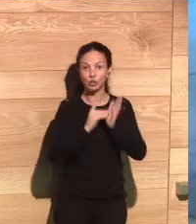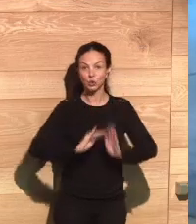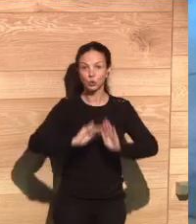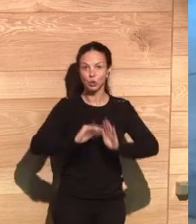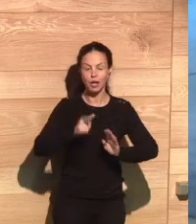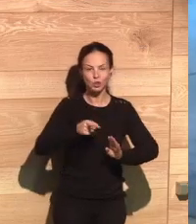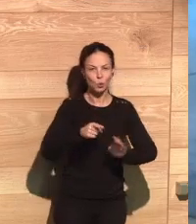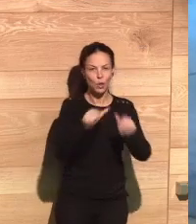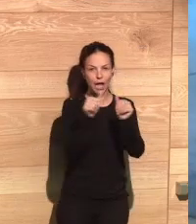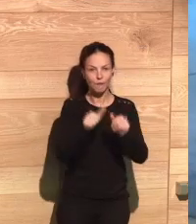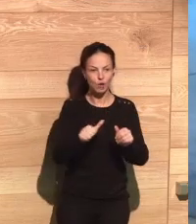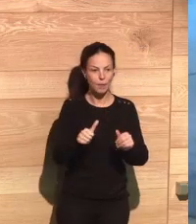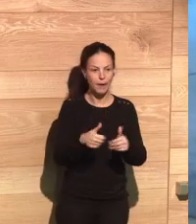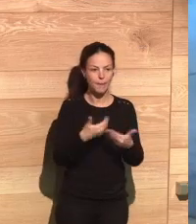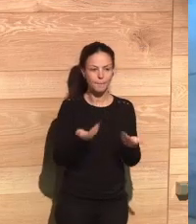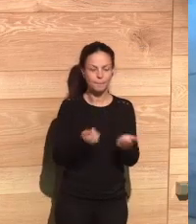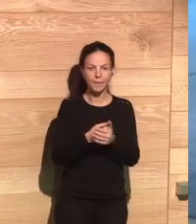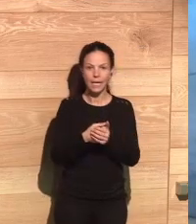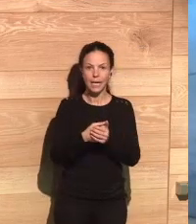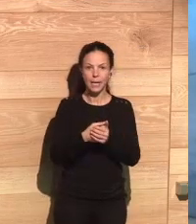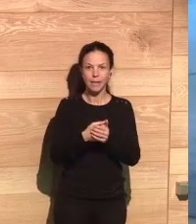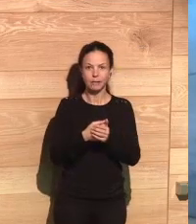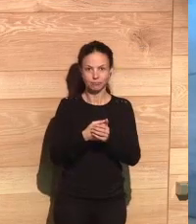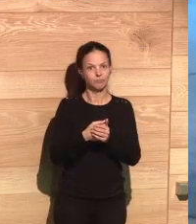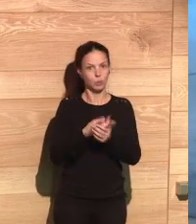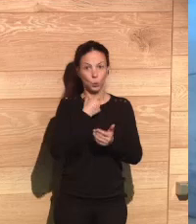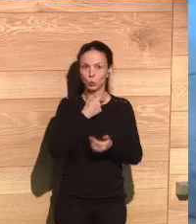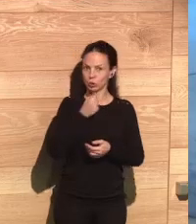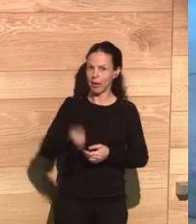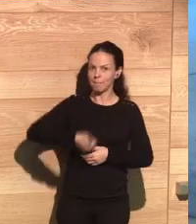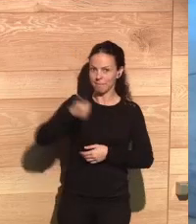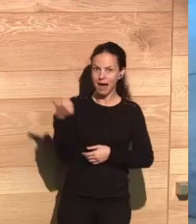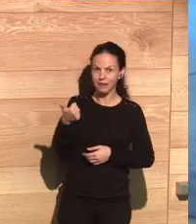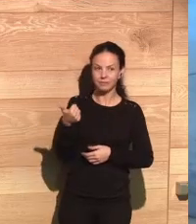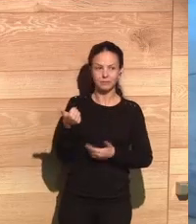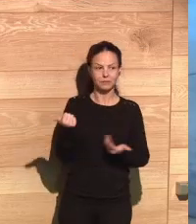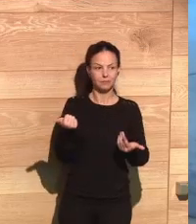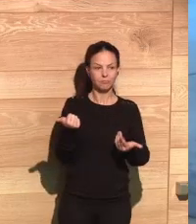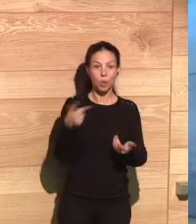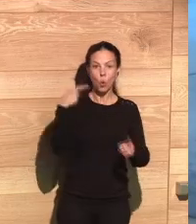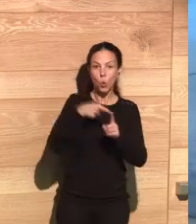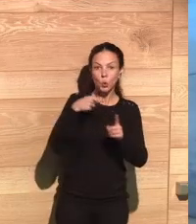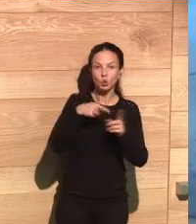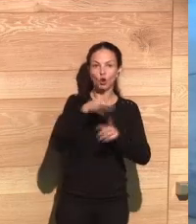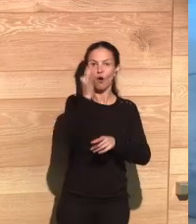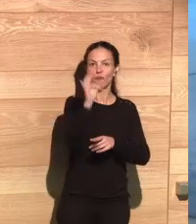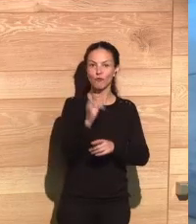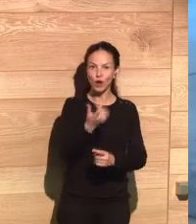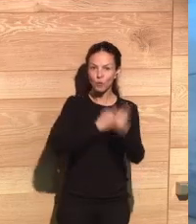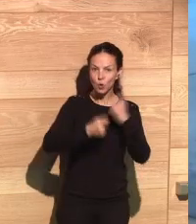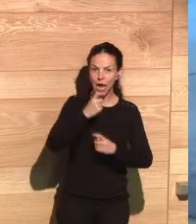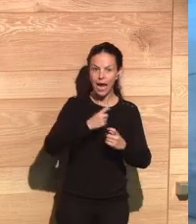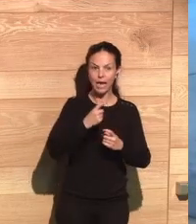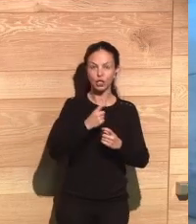and control the use that we make of their data in a more appealing way than a